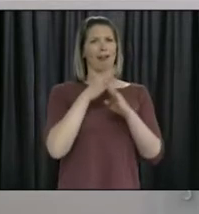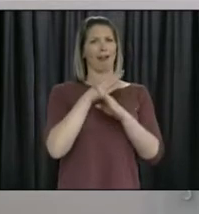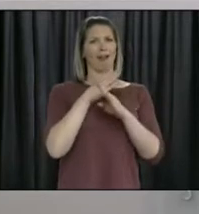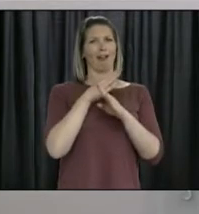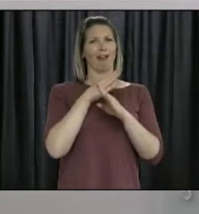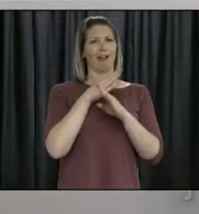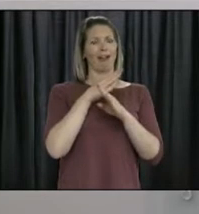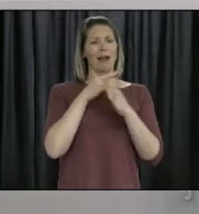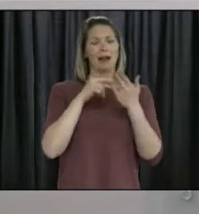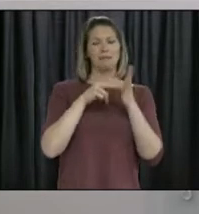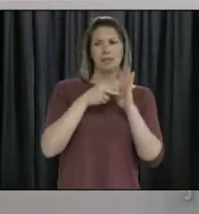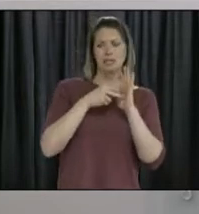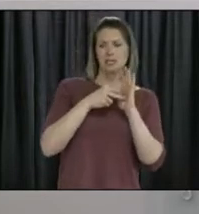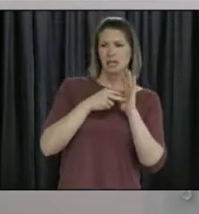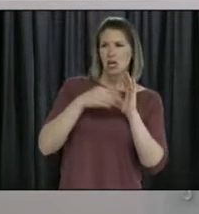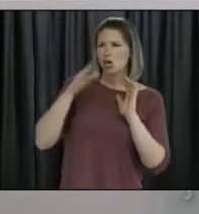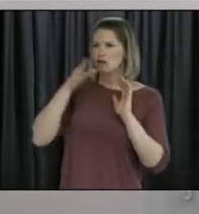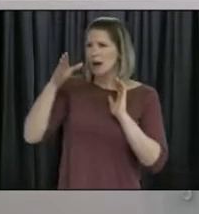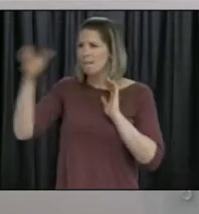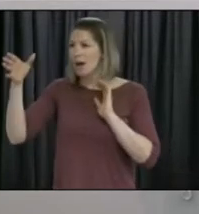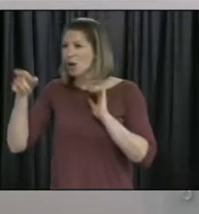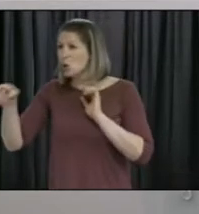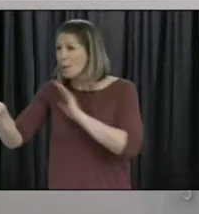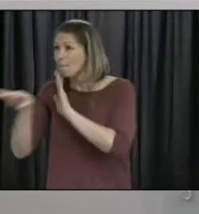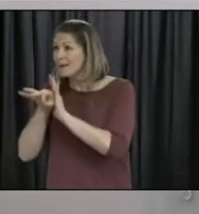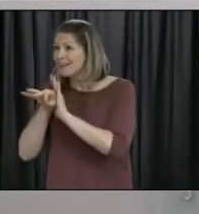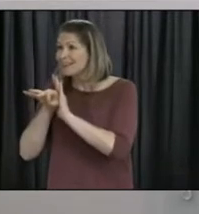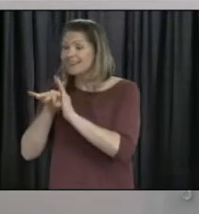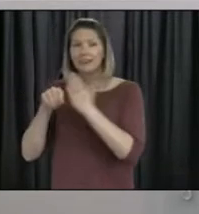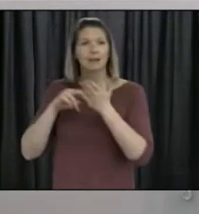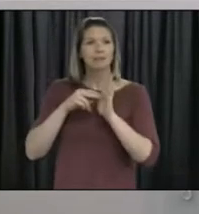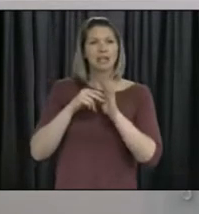experiencing a lot of anguish because they've been left out of the bubble trouble.